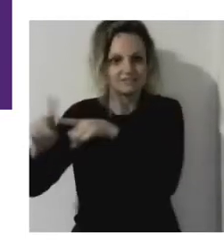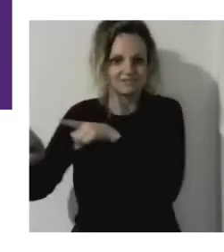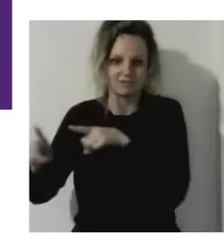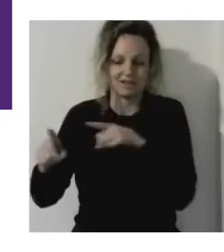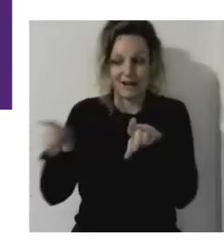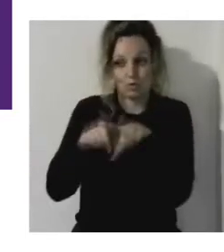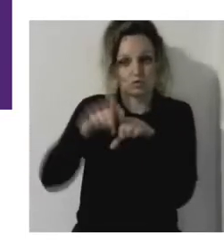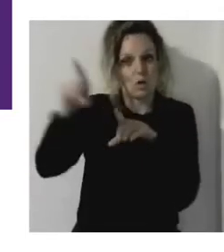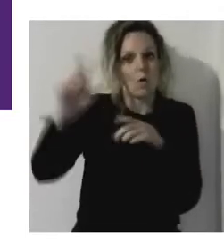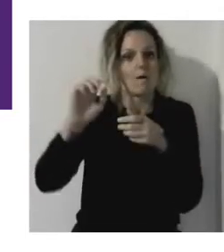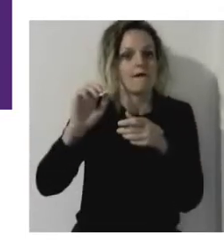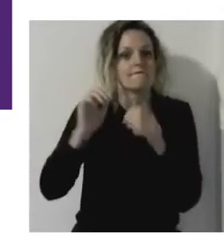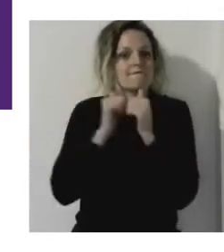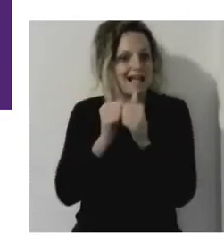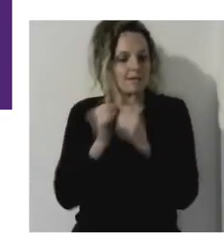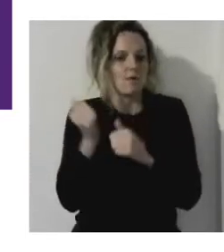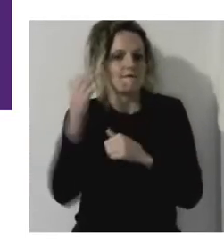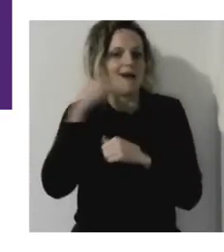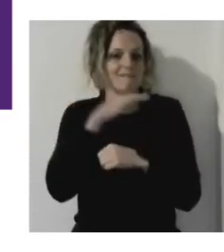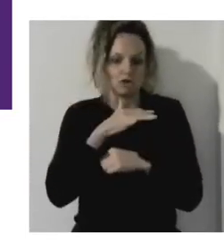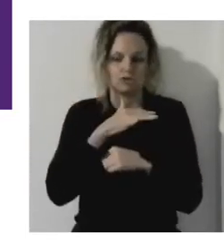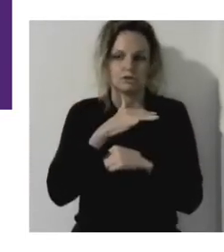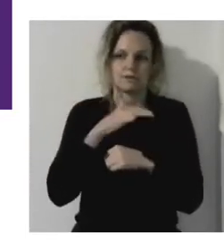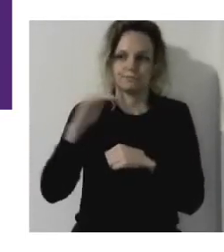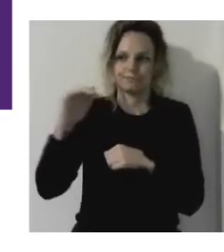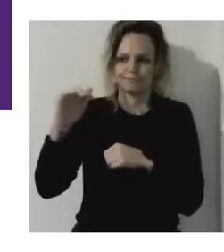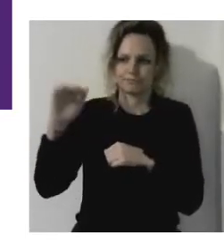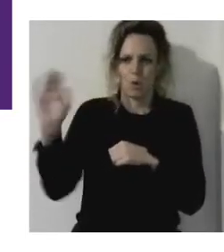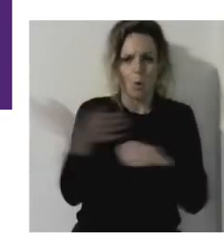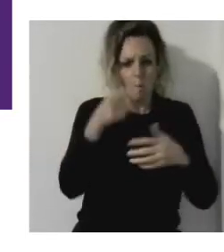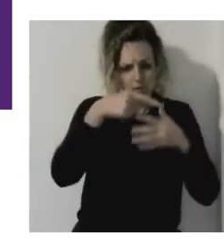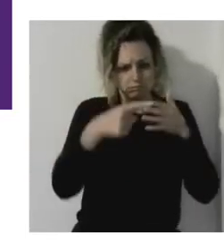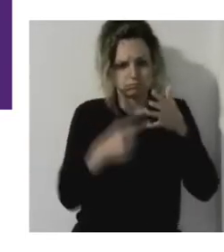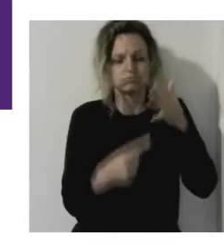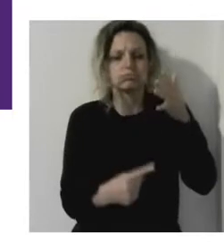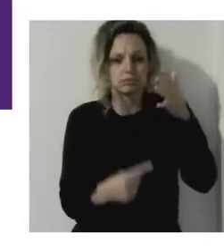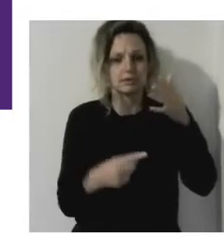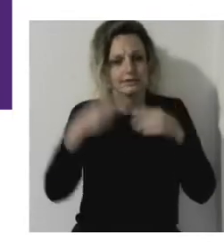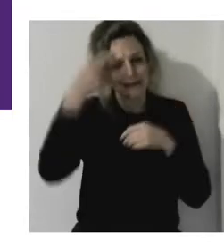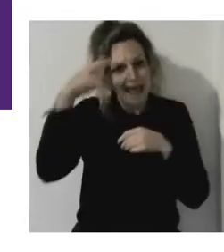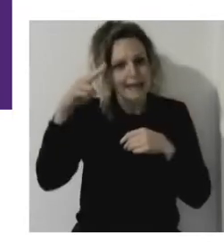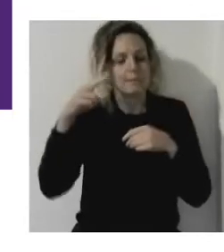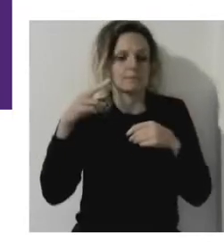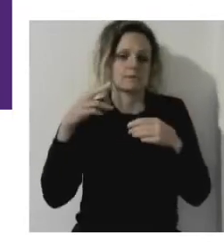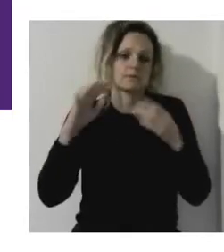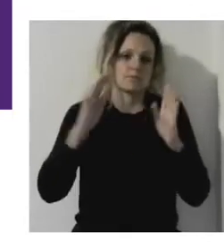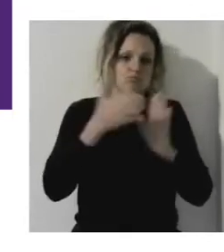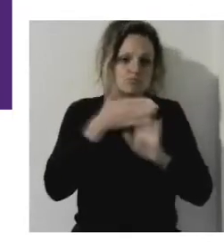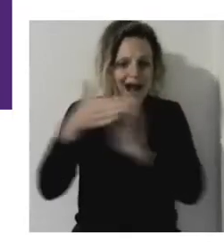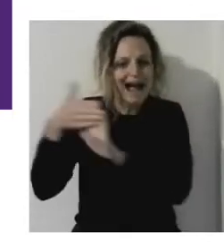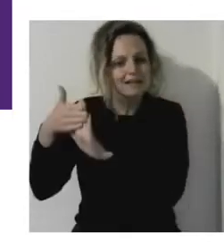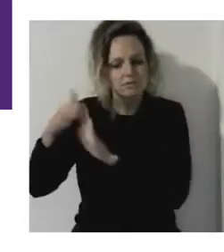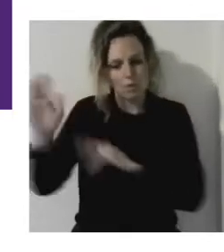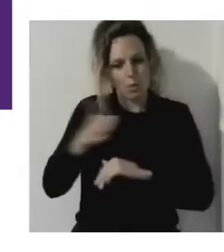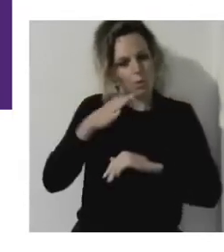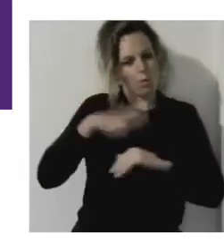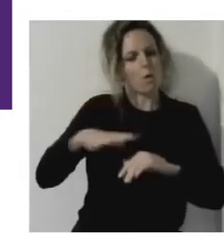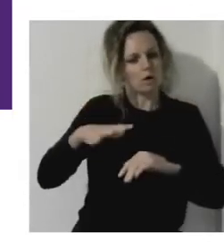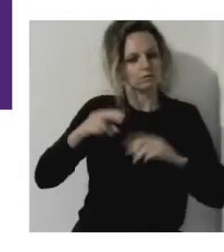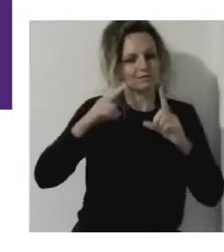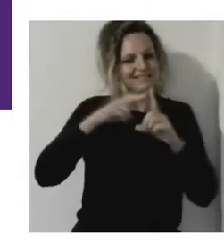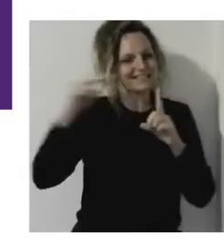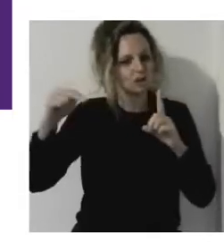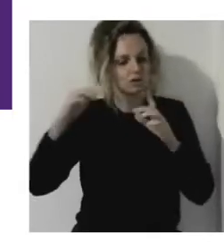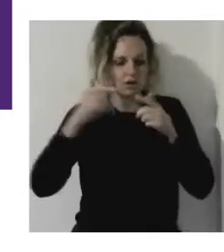I think the connection between all of those names and brands and organisations is that we're all attempting to make a digital world that's accessible to all.